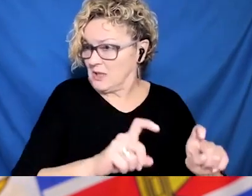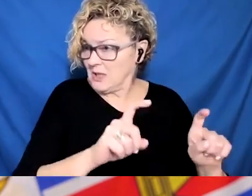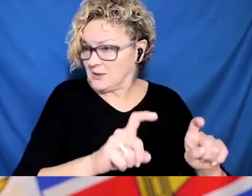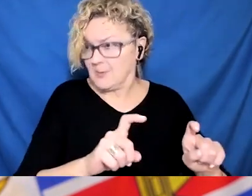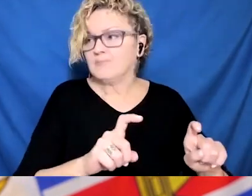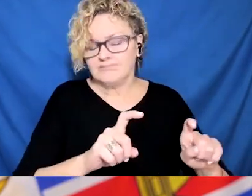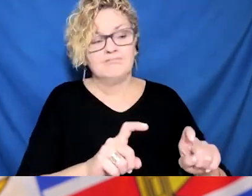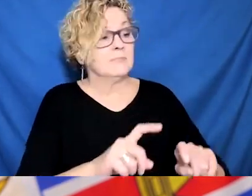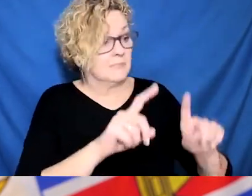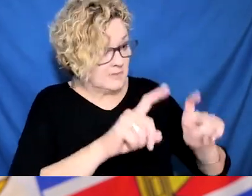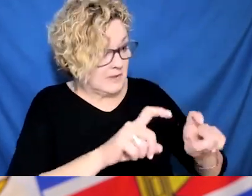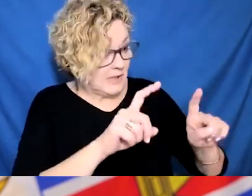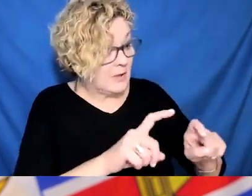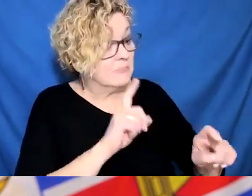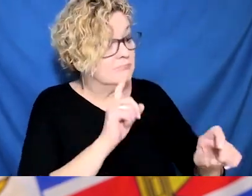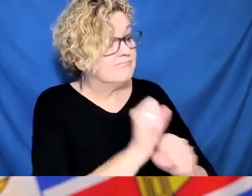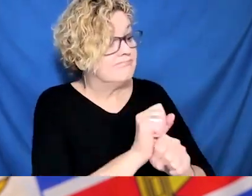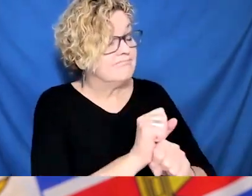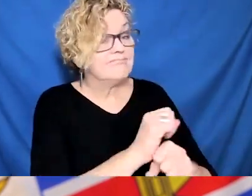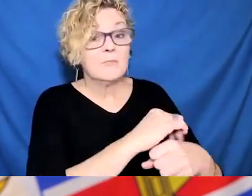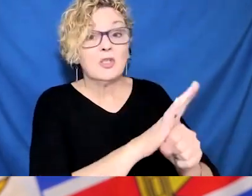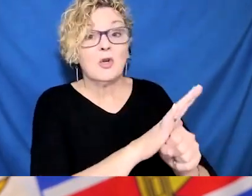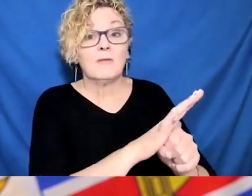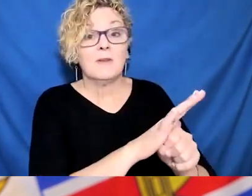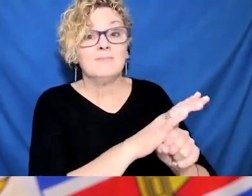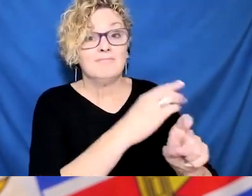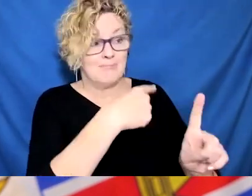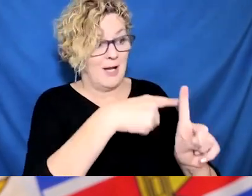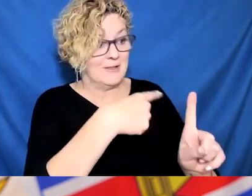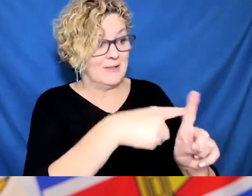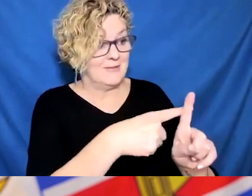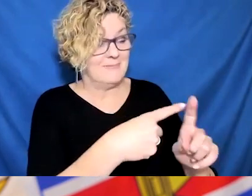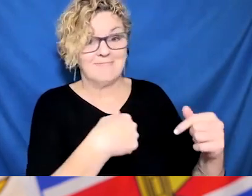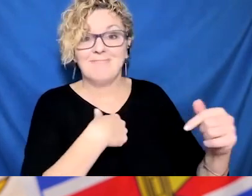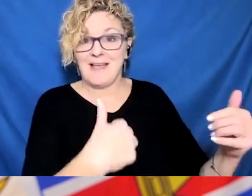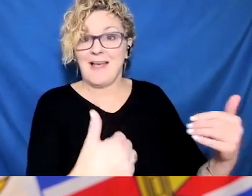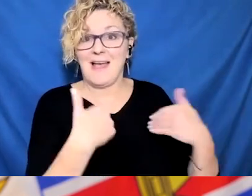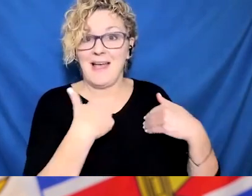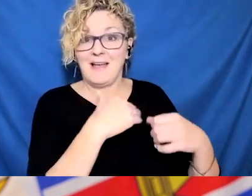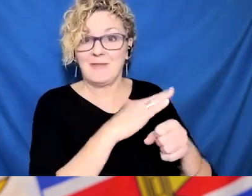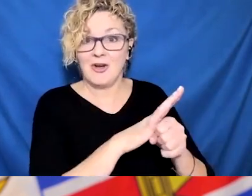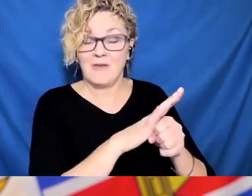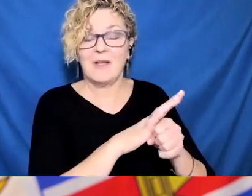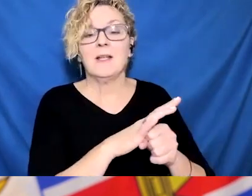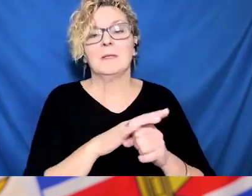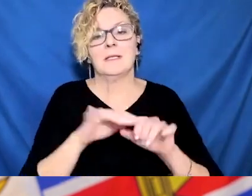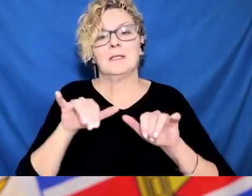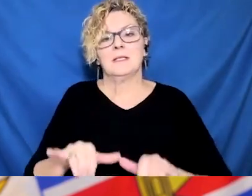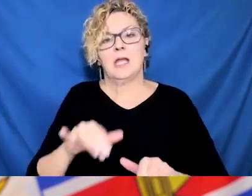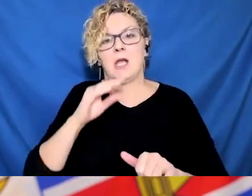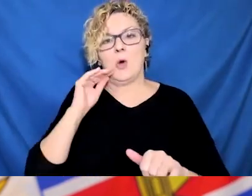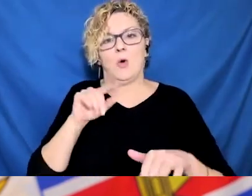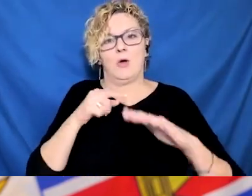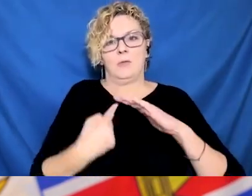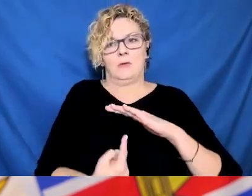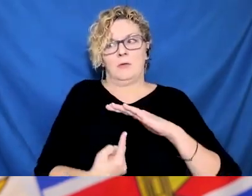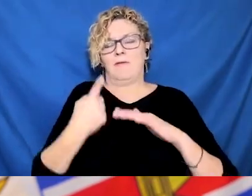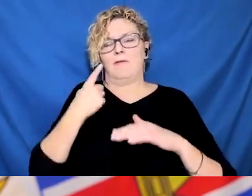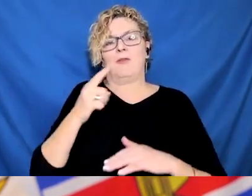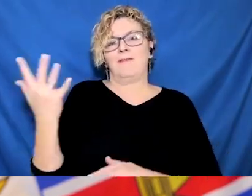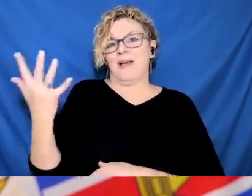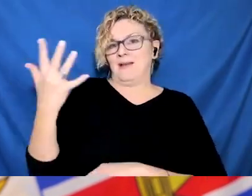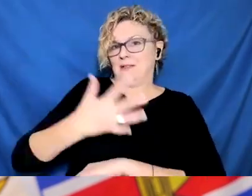mitigating that risk. That's why we say it's important to continue to do those other things, like wearing a mask when you're around other people,